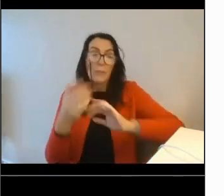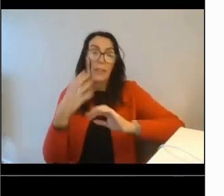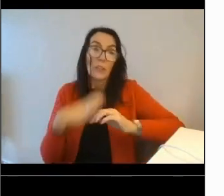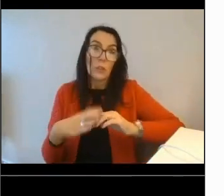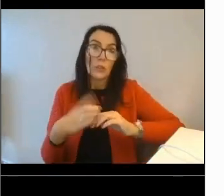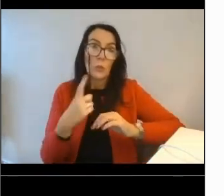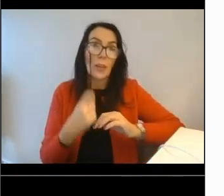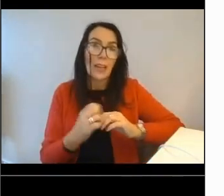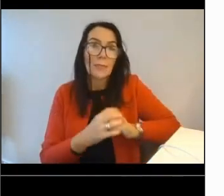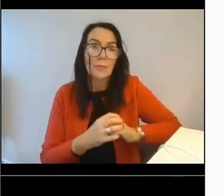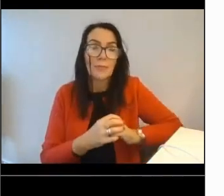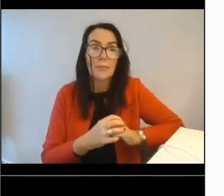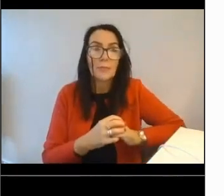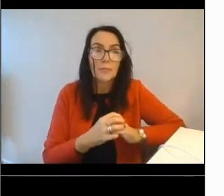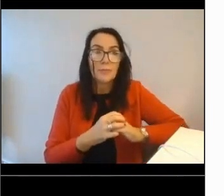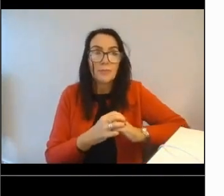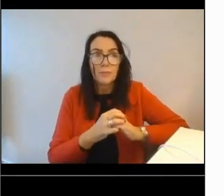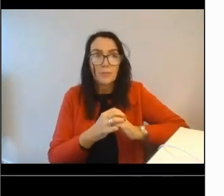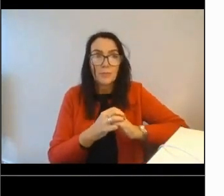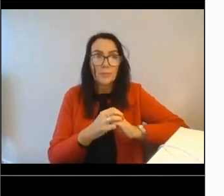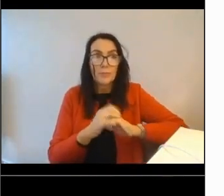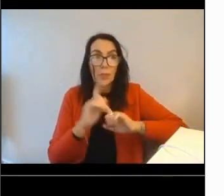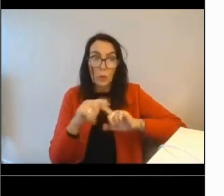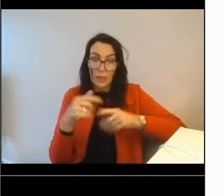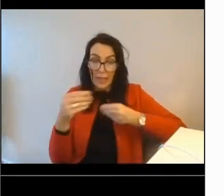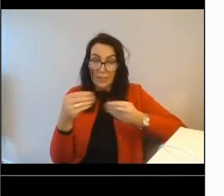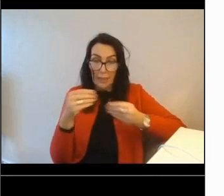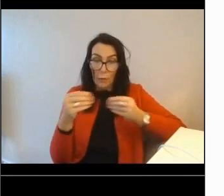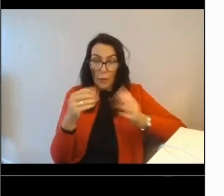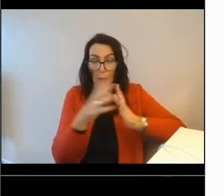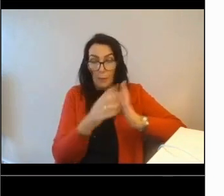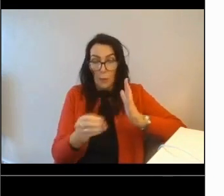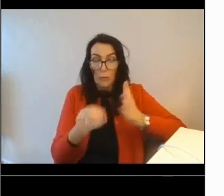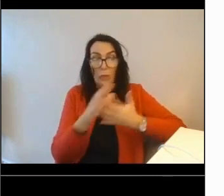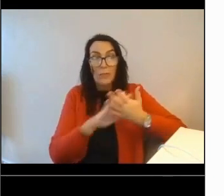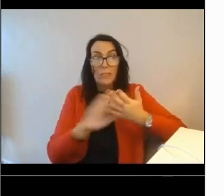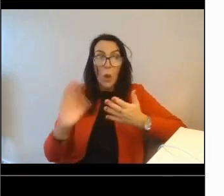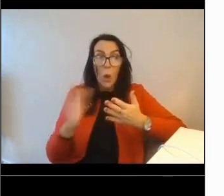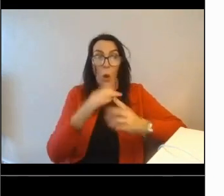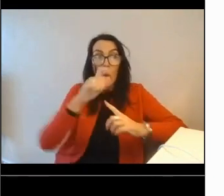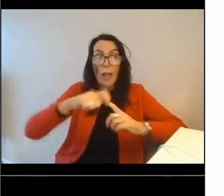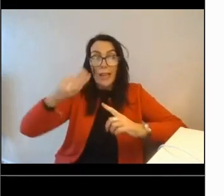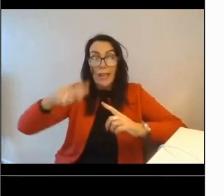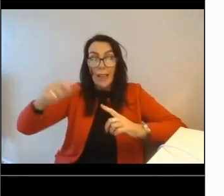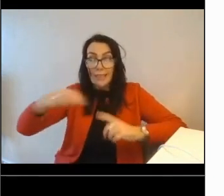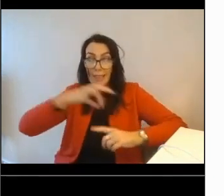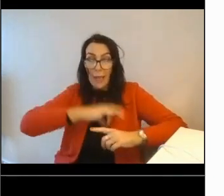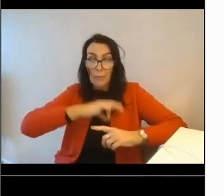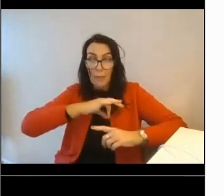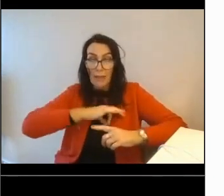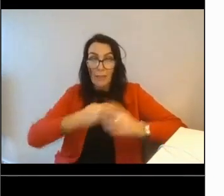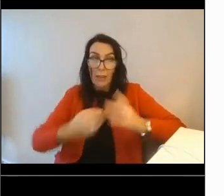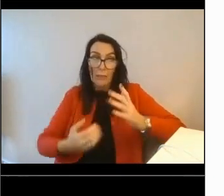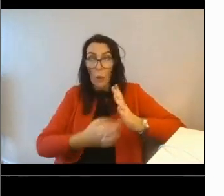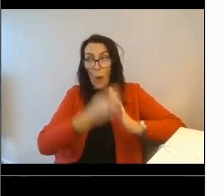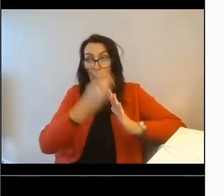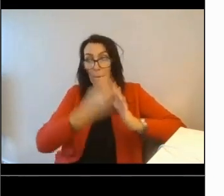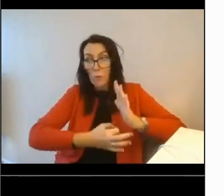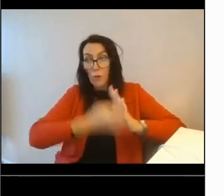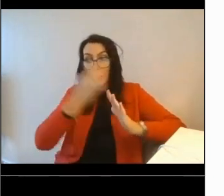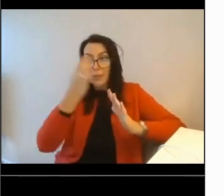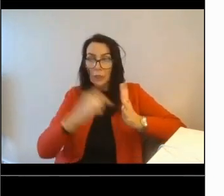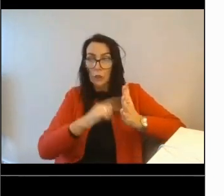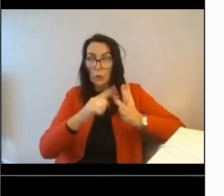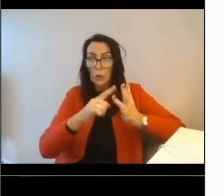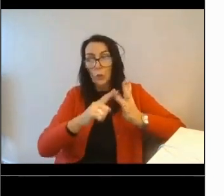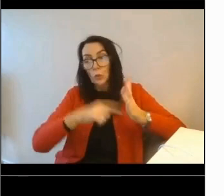Since Homewise operates under a software-as-a-service model, this means all of our clients and end users can benefit from new features and improvements as they're rolled out